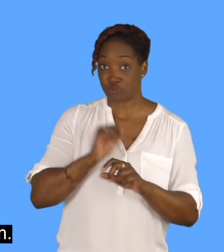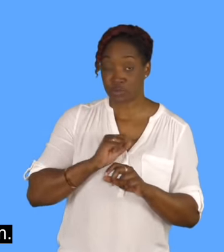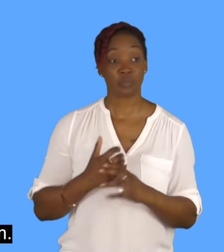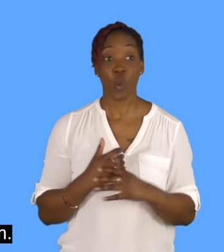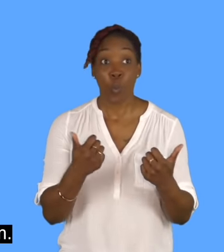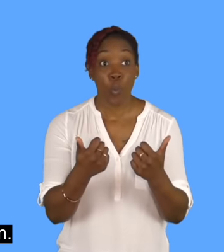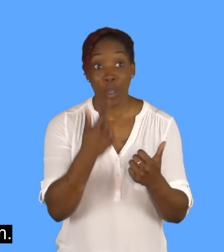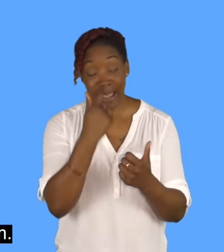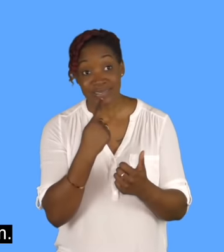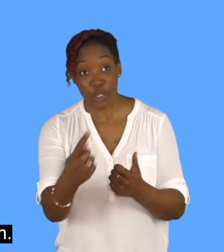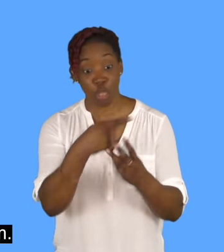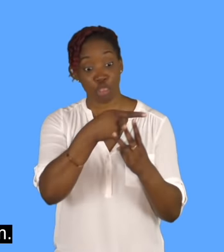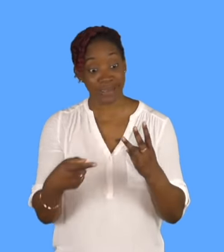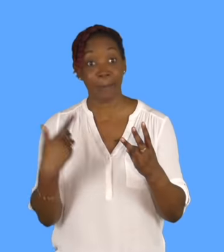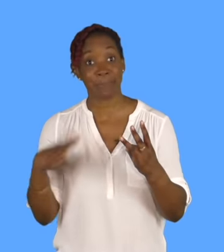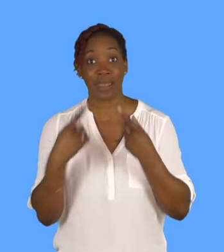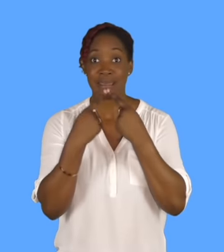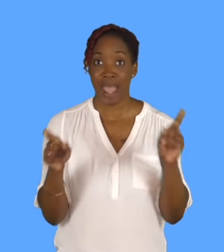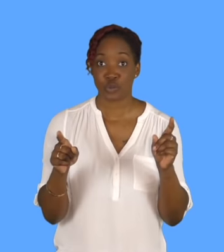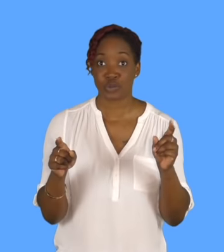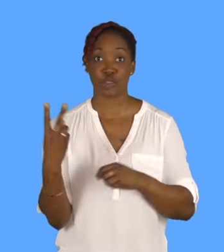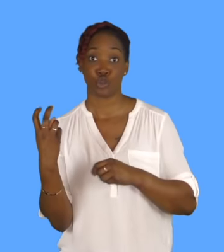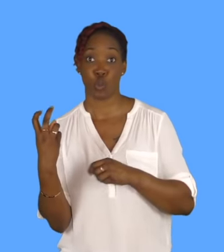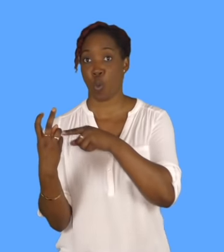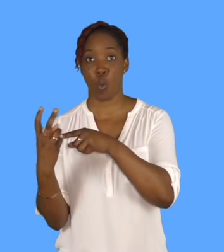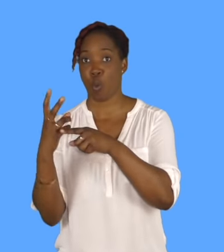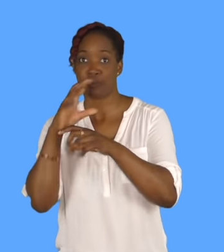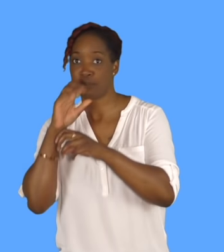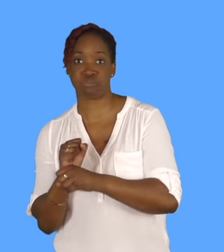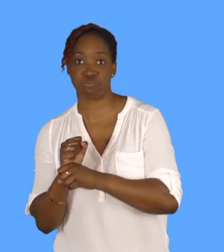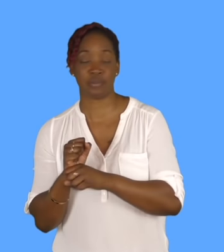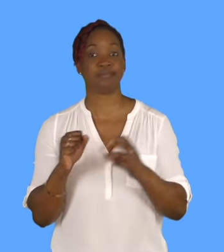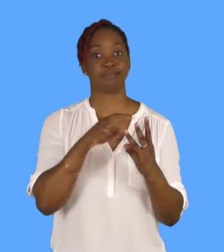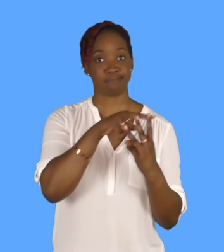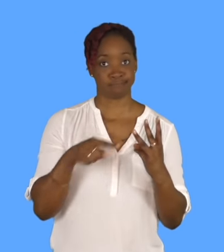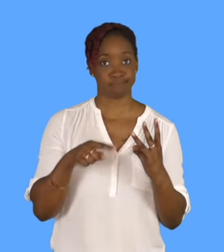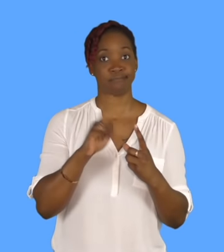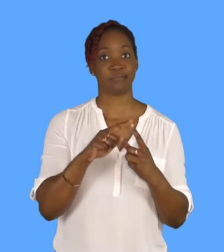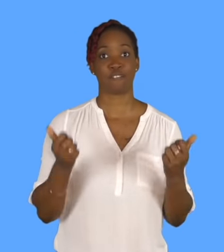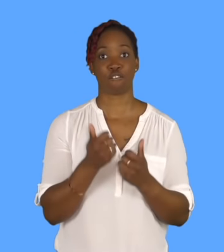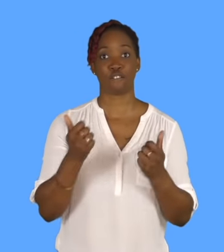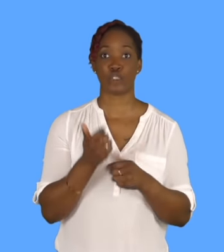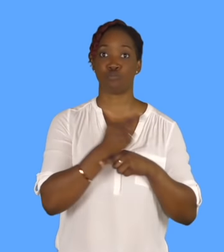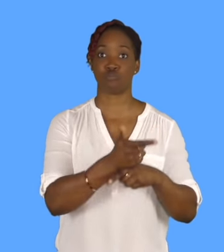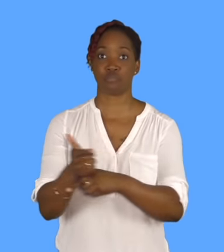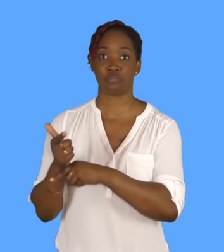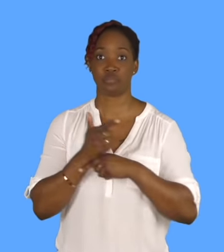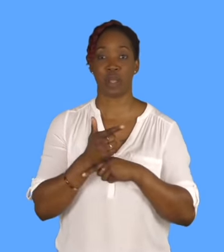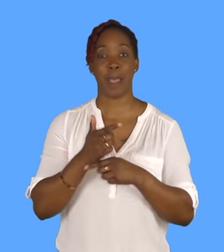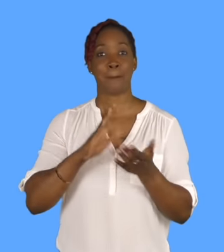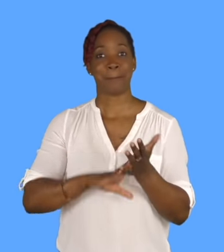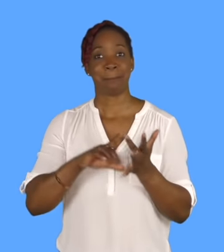have not been announced, though I won't tell you about them, but I have just finished shooting for a film called Mrs. Undercover, and it's